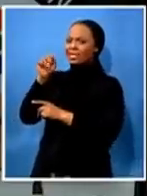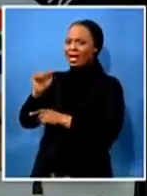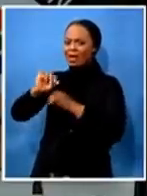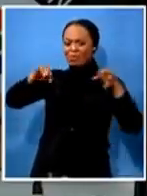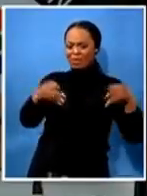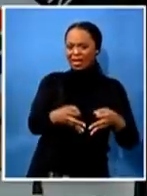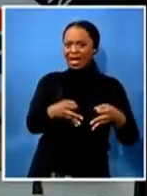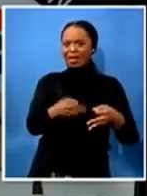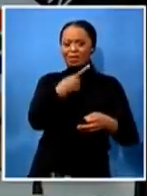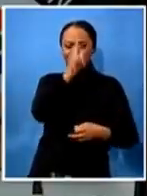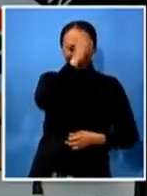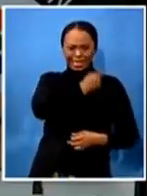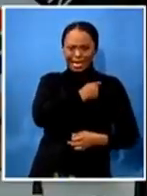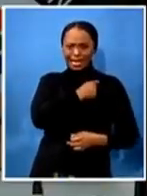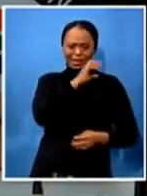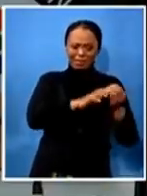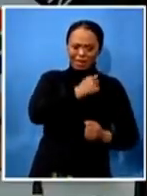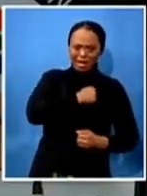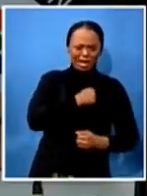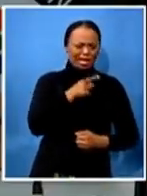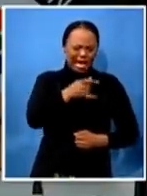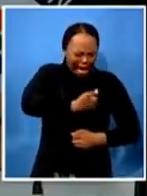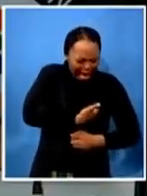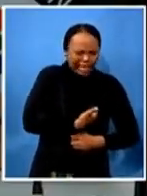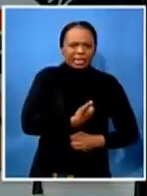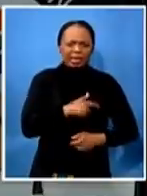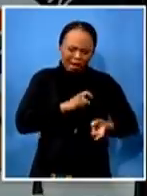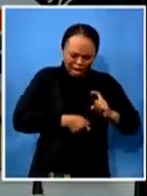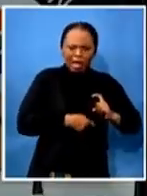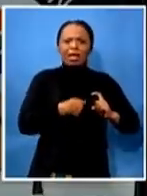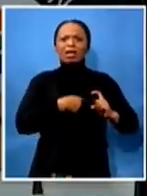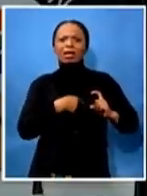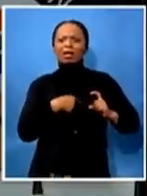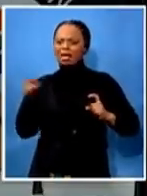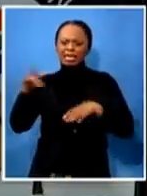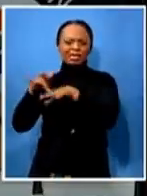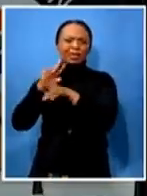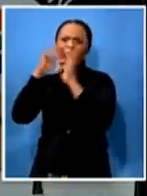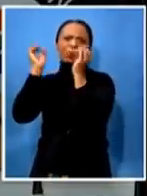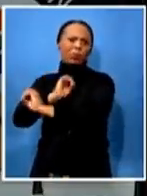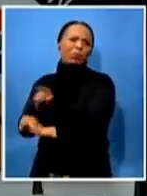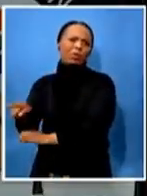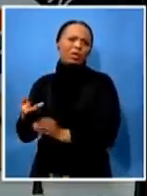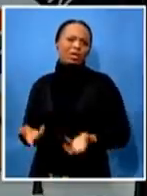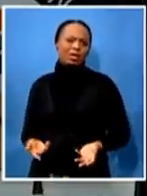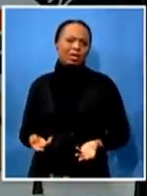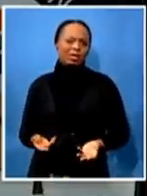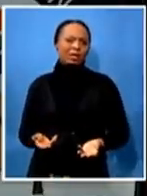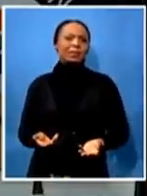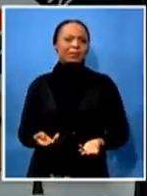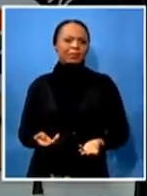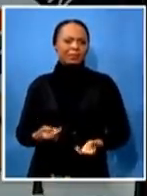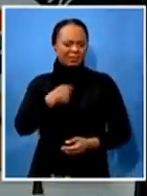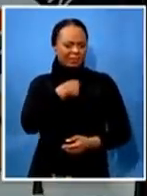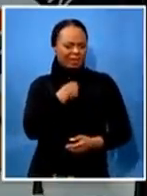and insensitive of mr aggressive in any of my bereavements we uphold our pride and cultural practices